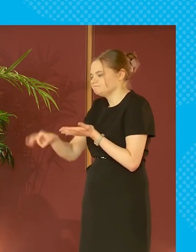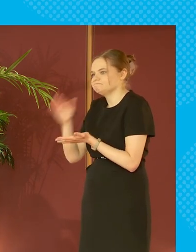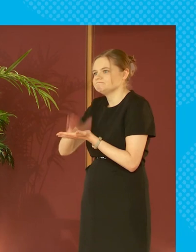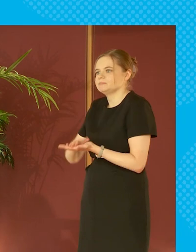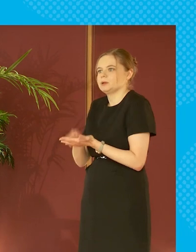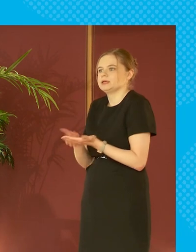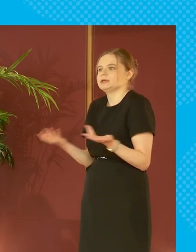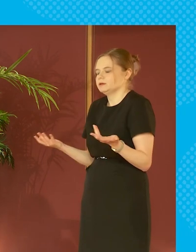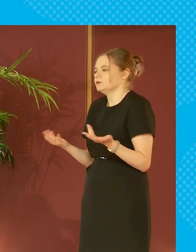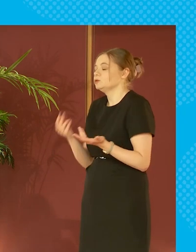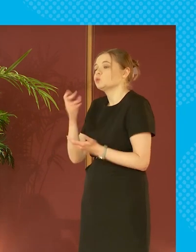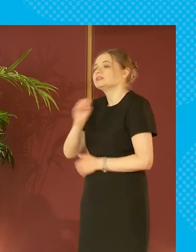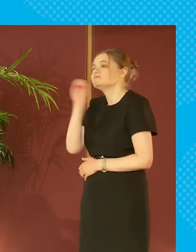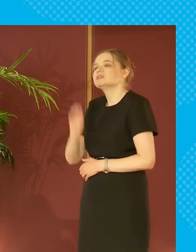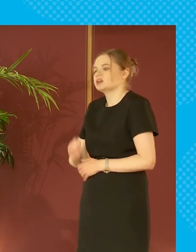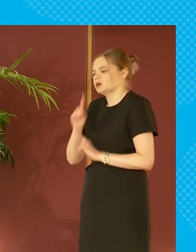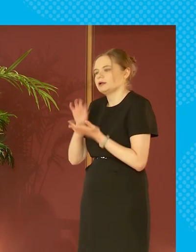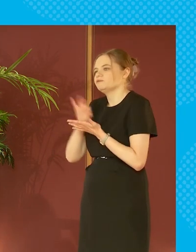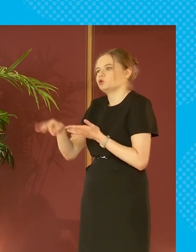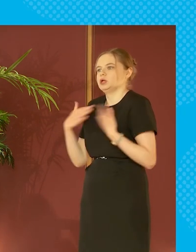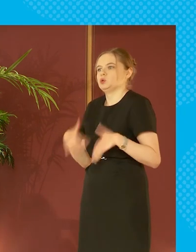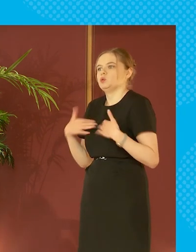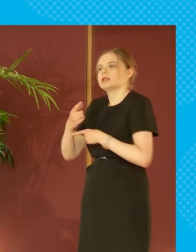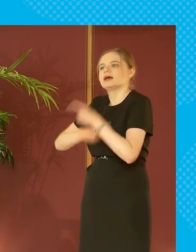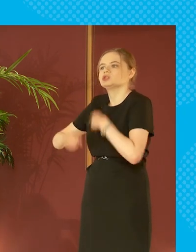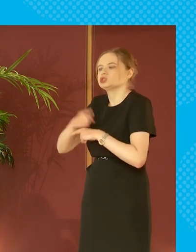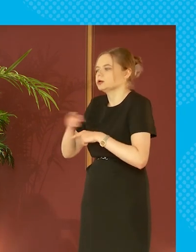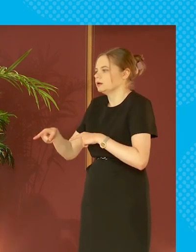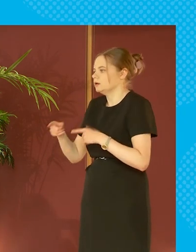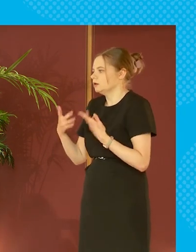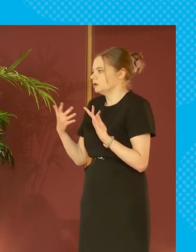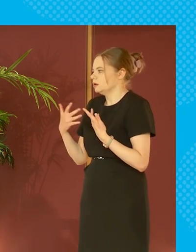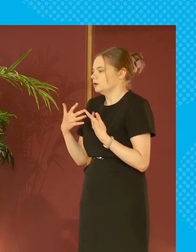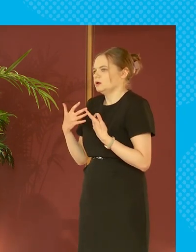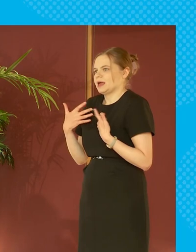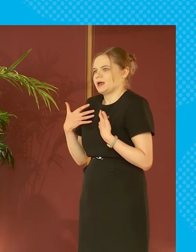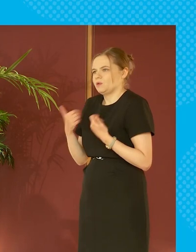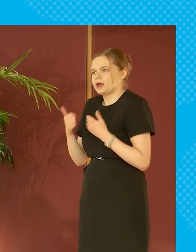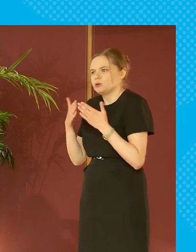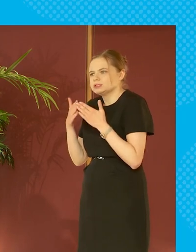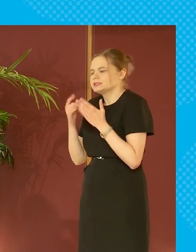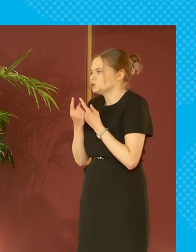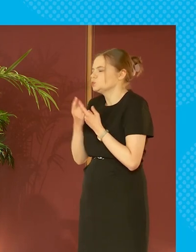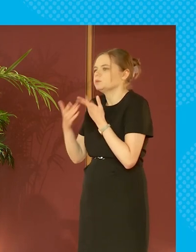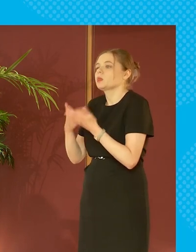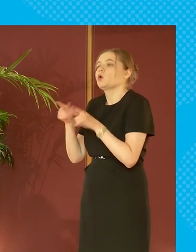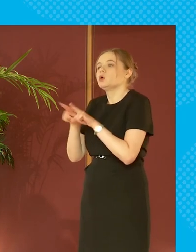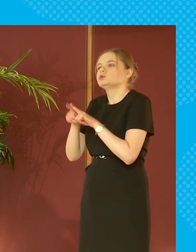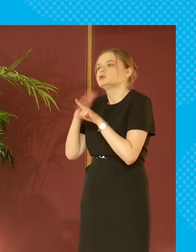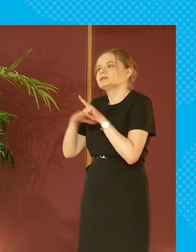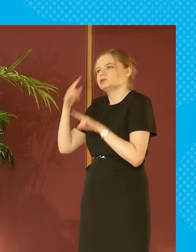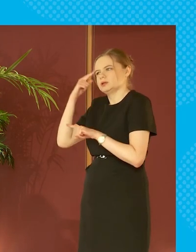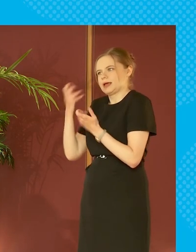that 20 couldn't afford to buy clothes housing issues concerns and i think the big thing that we need to think